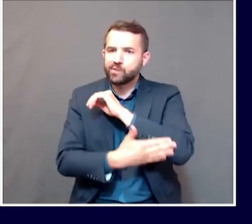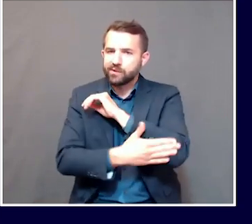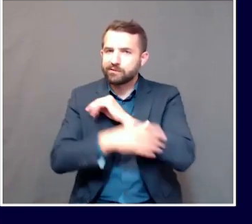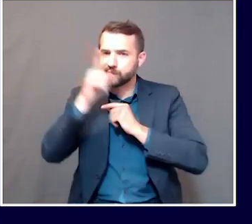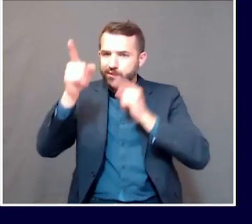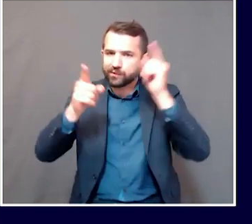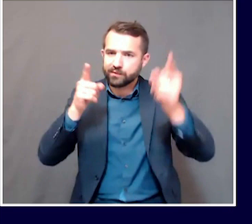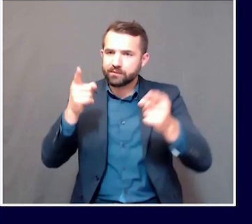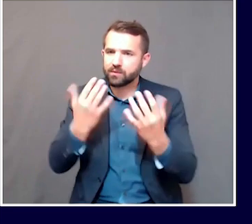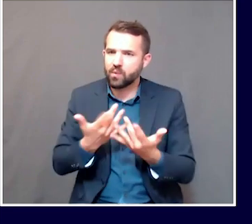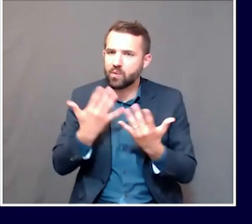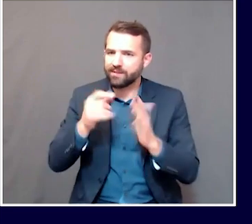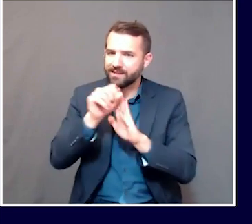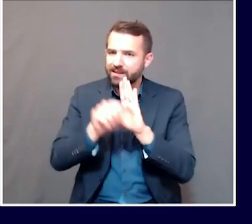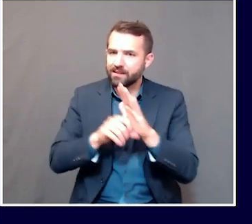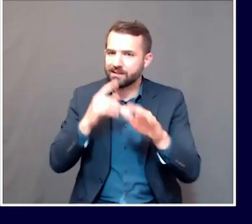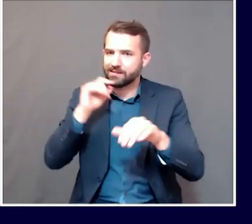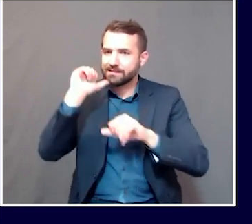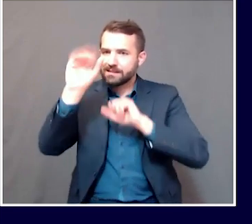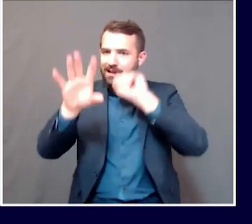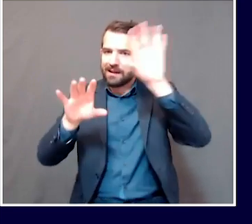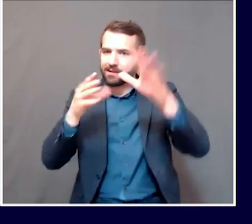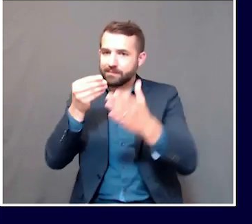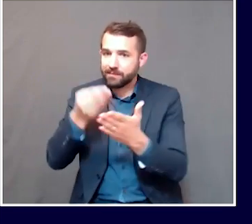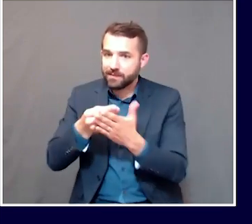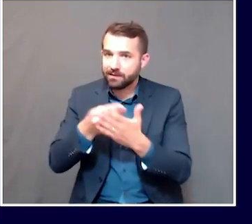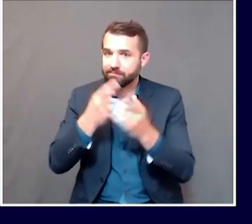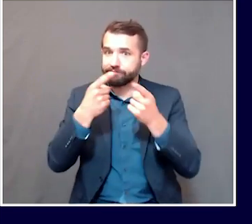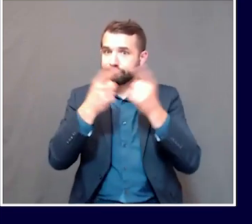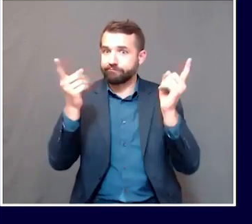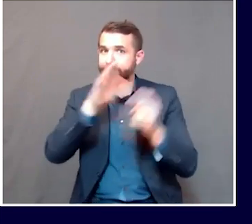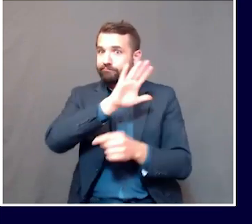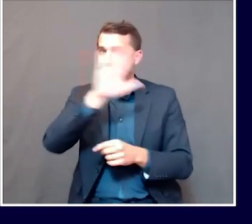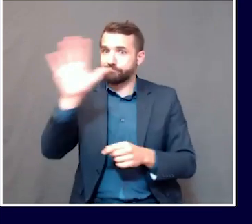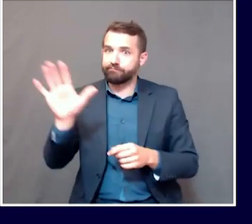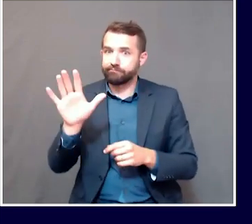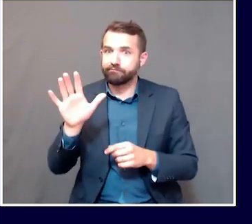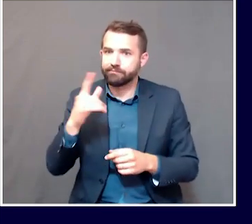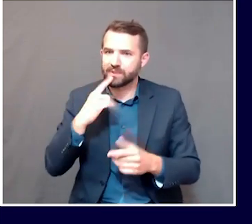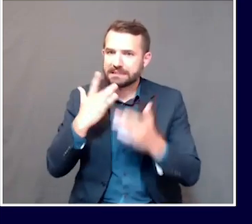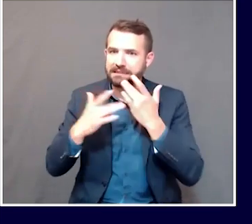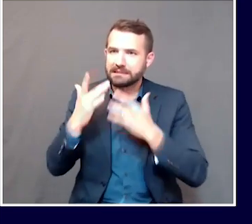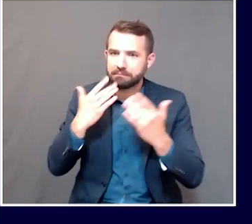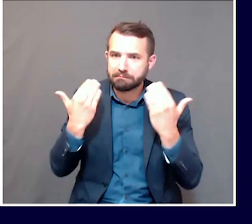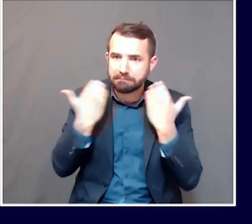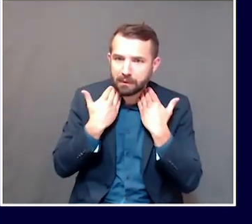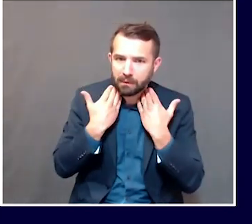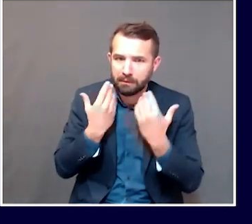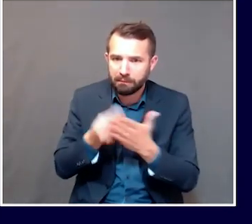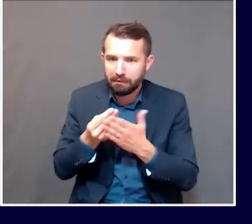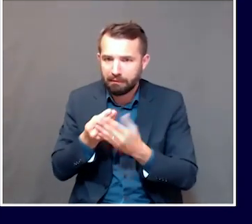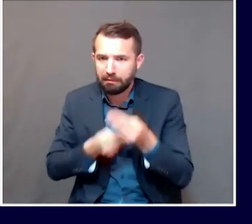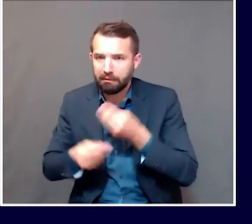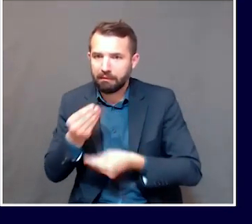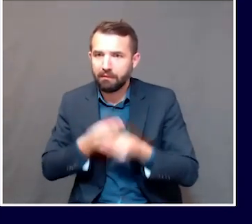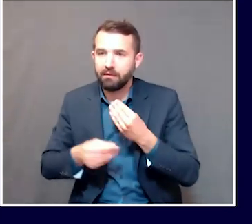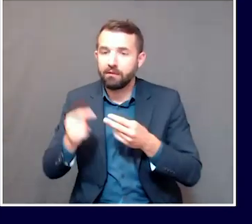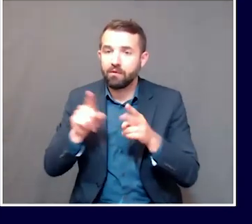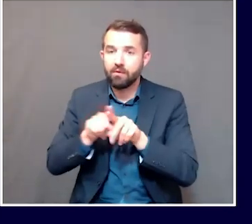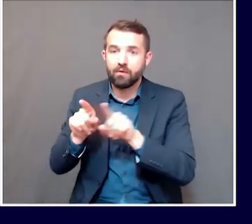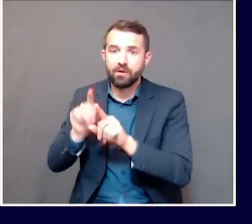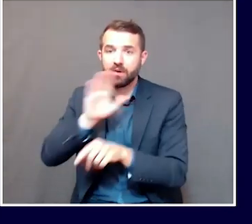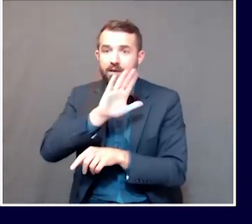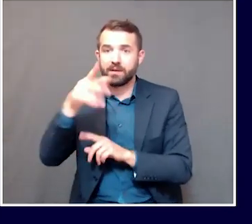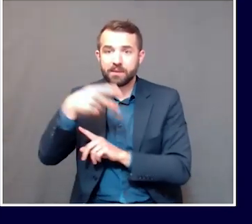are worried about making ends meet at this point. And they're also worried about some of their PPE reserves and not